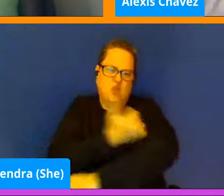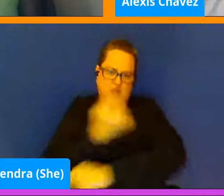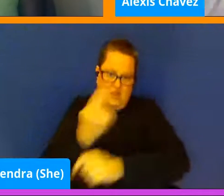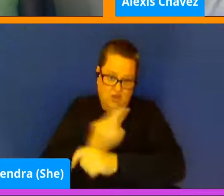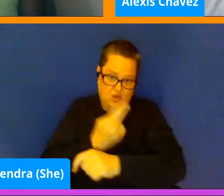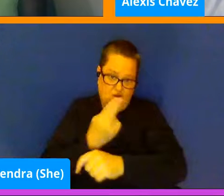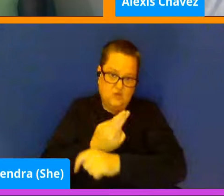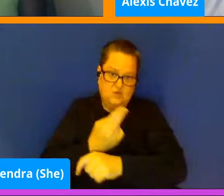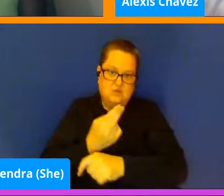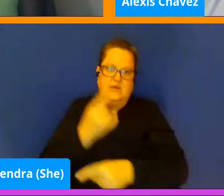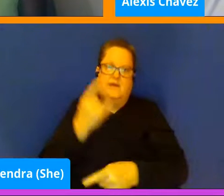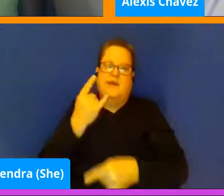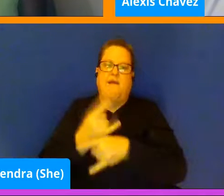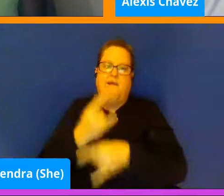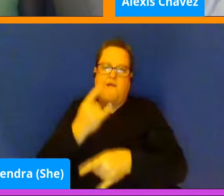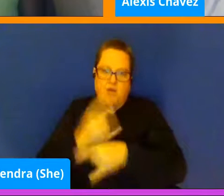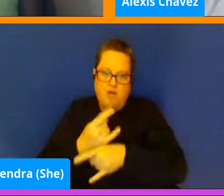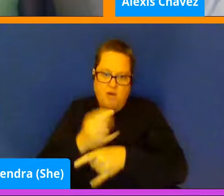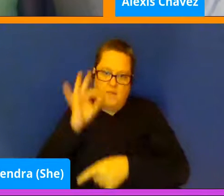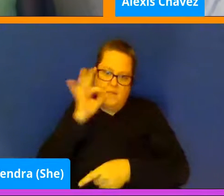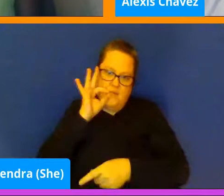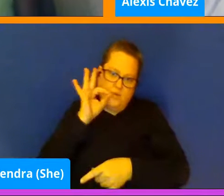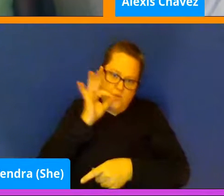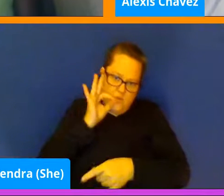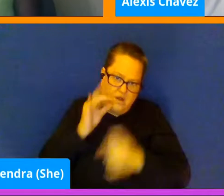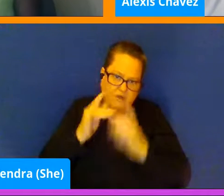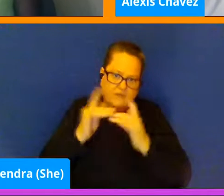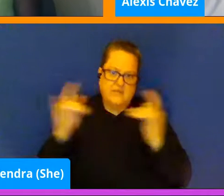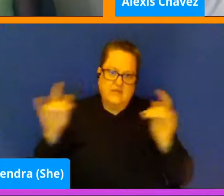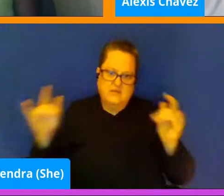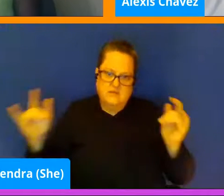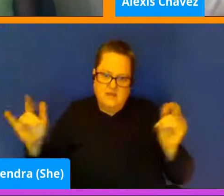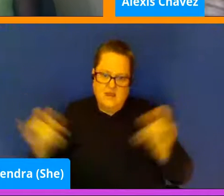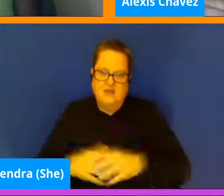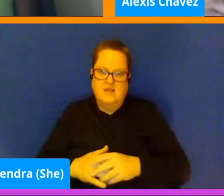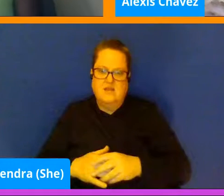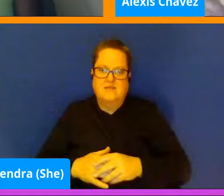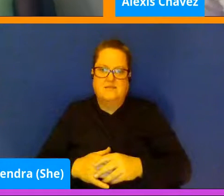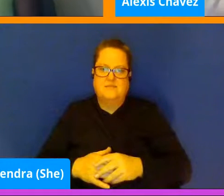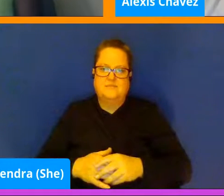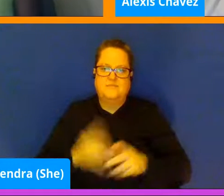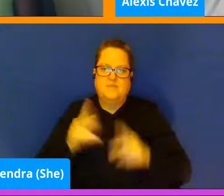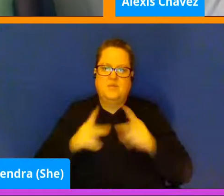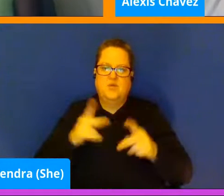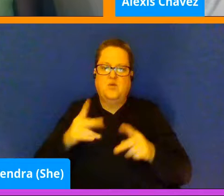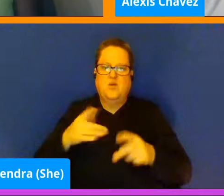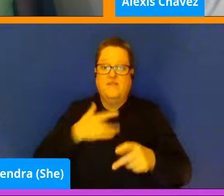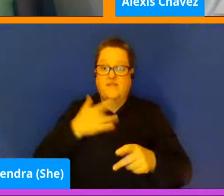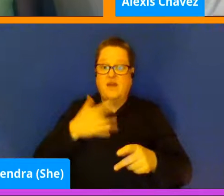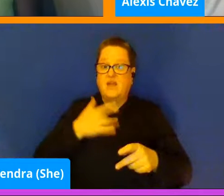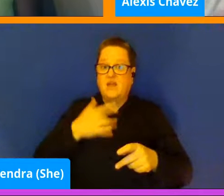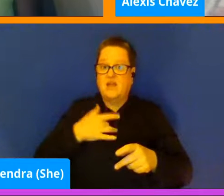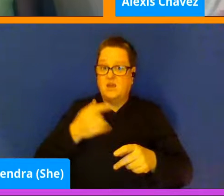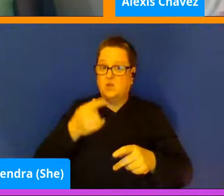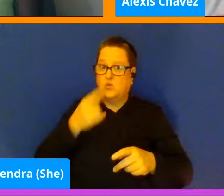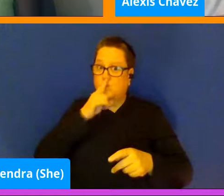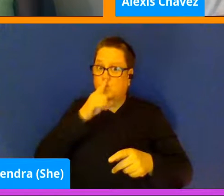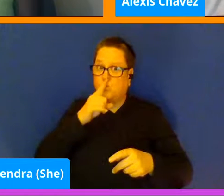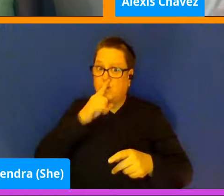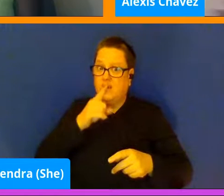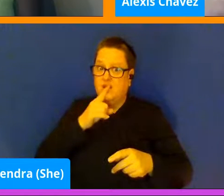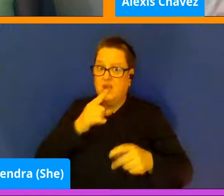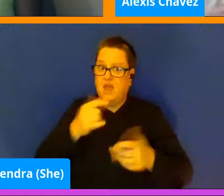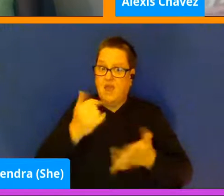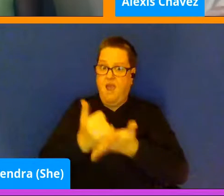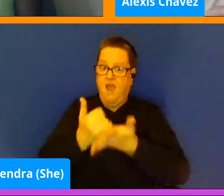marijuana or things like that. I know some people that felt like they that it really got them through a particular time